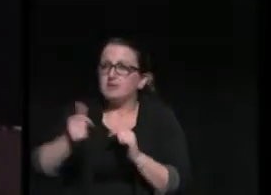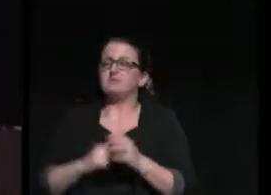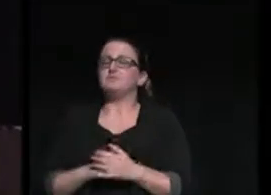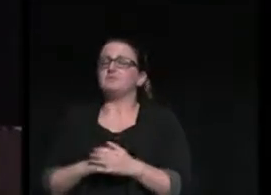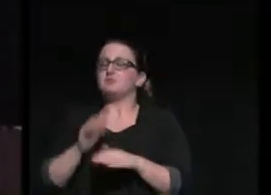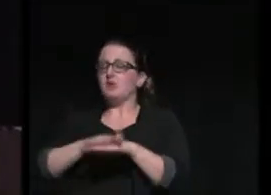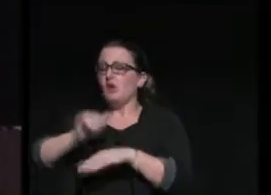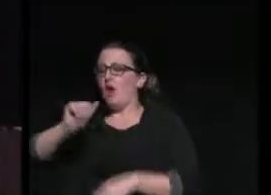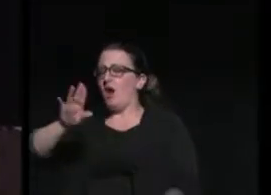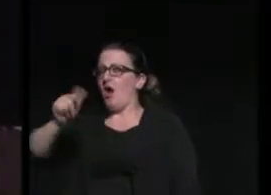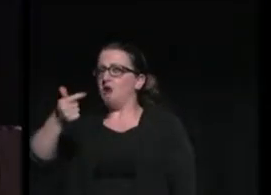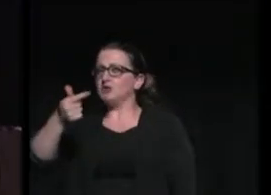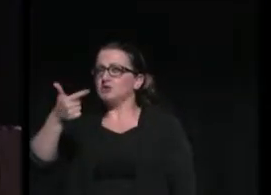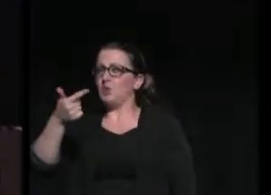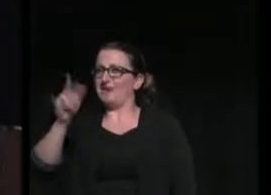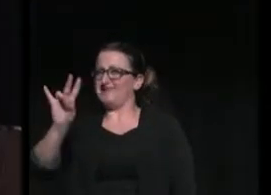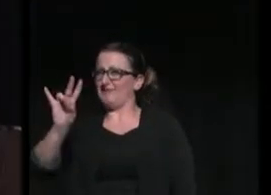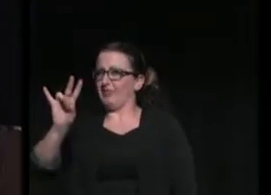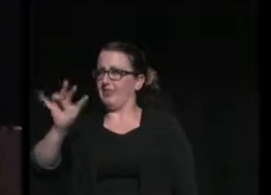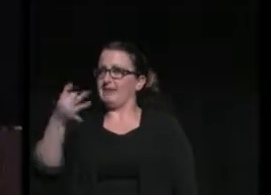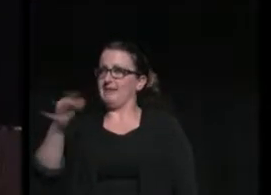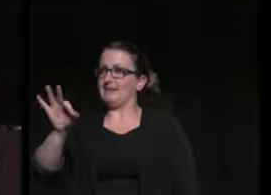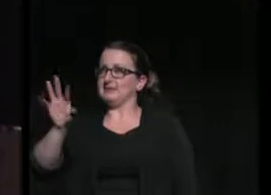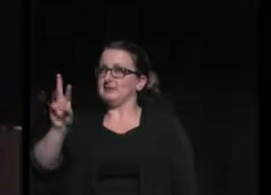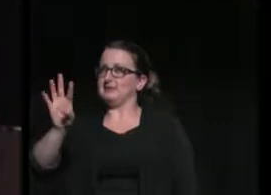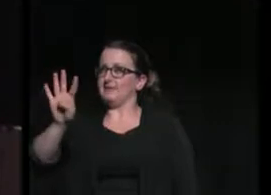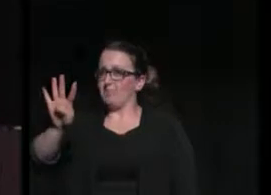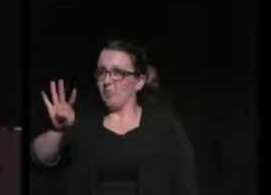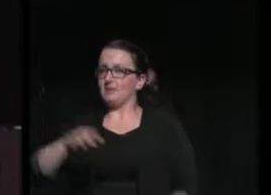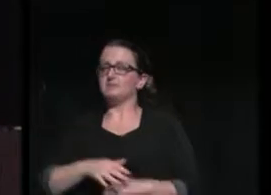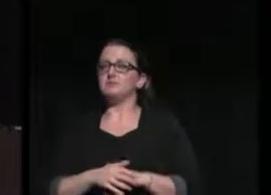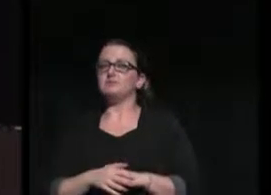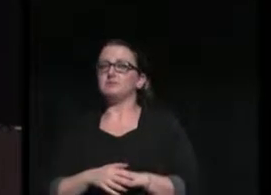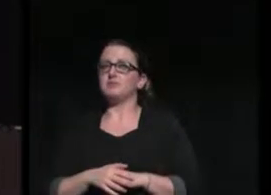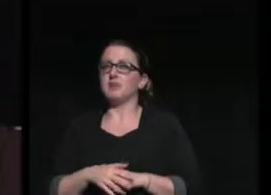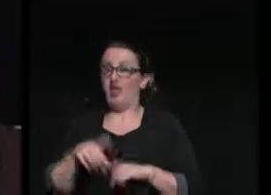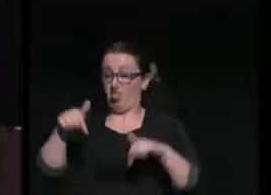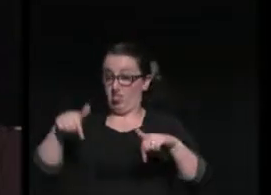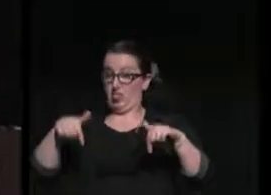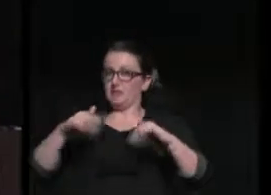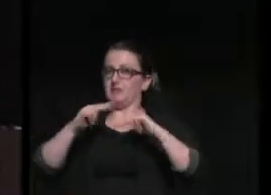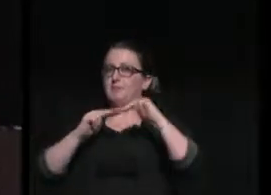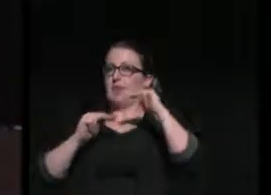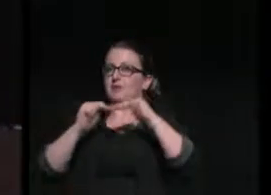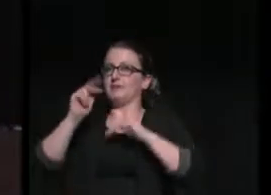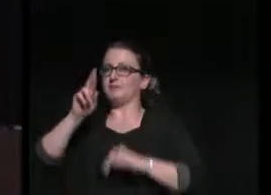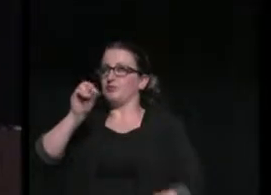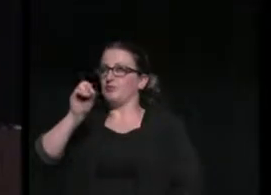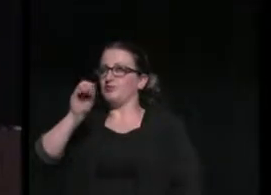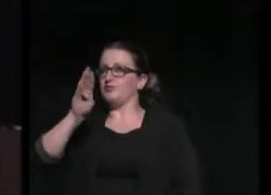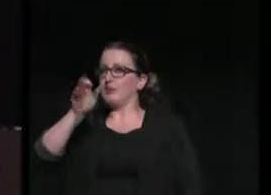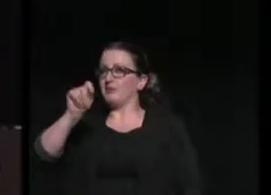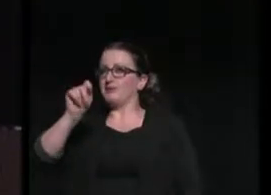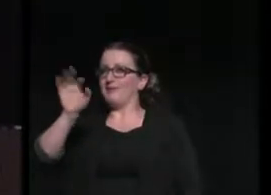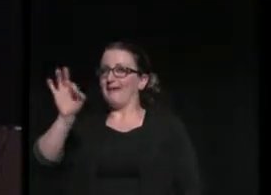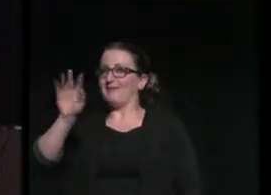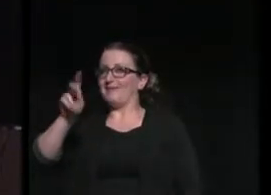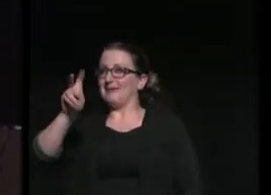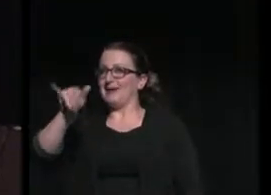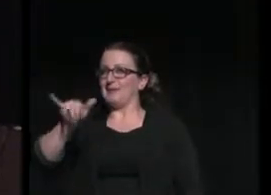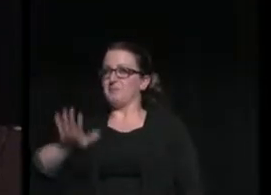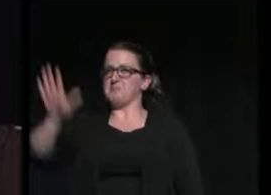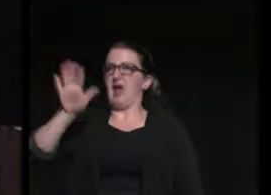August 27, 1964, in this building, Robert F. Kennedy, then the Attorney General